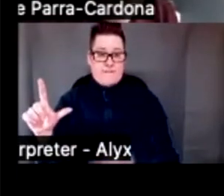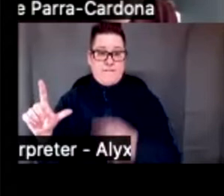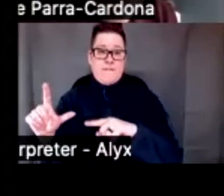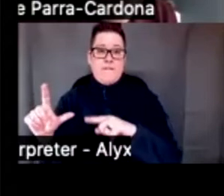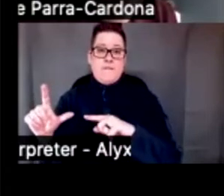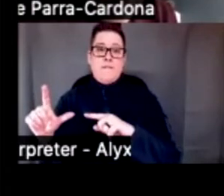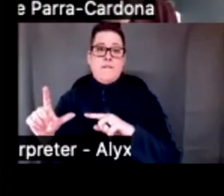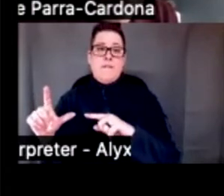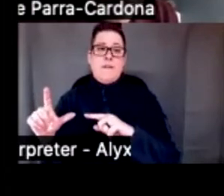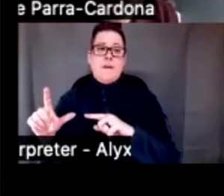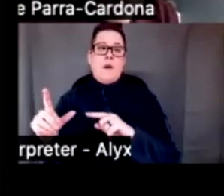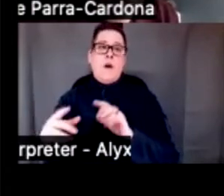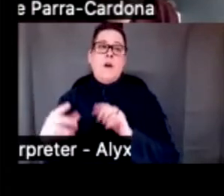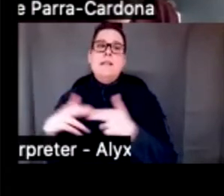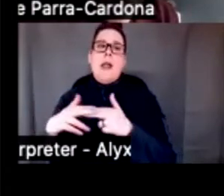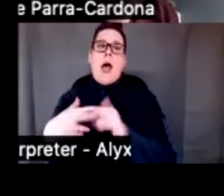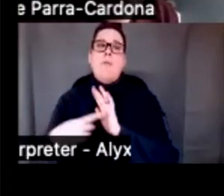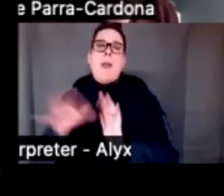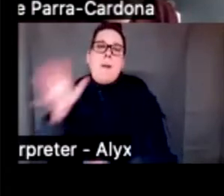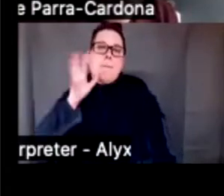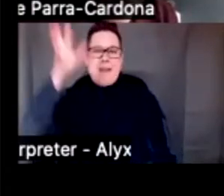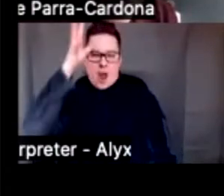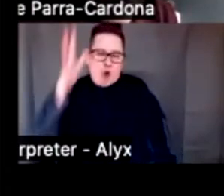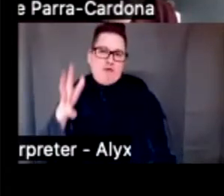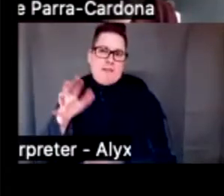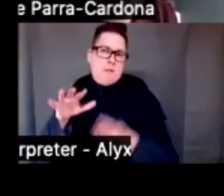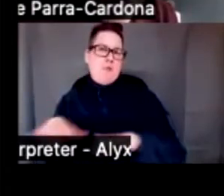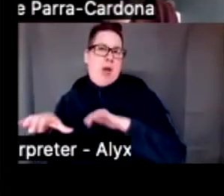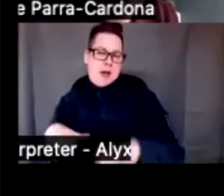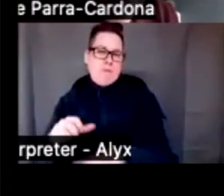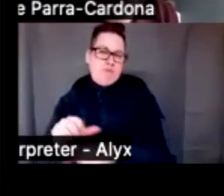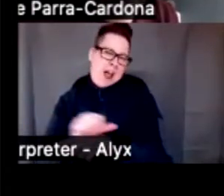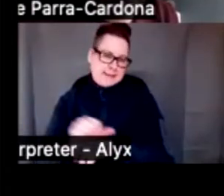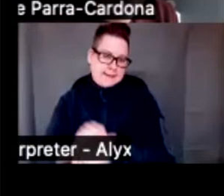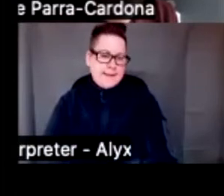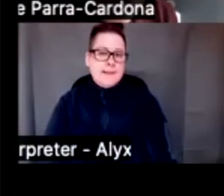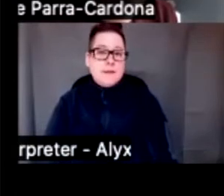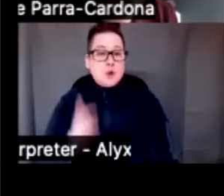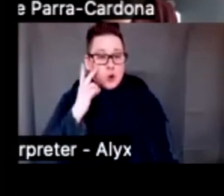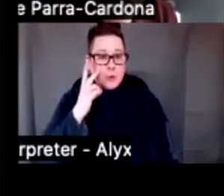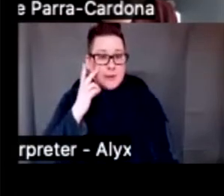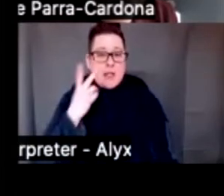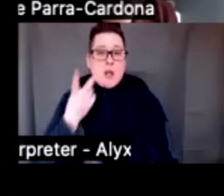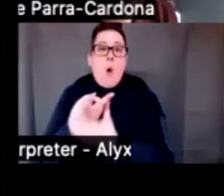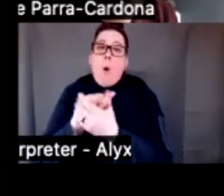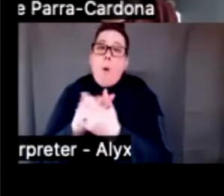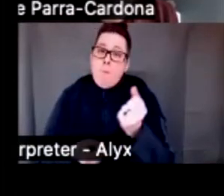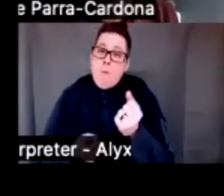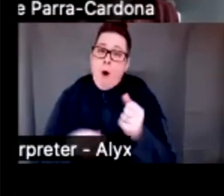parenting practices. And what you see there is that both interventions